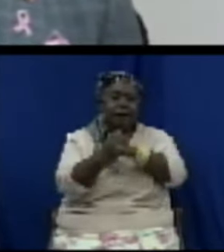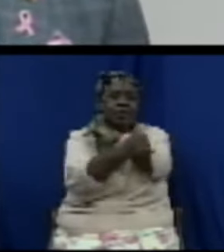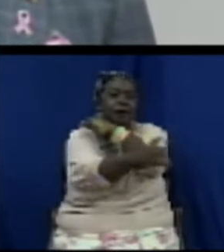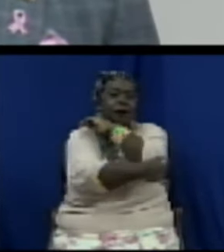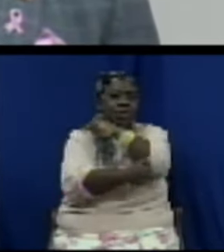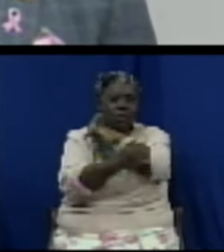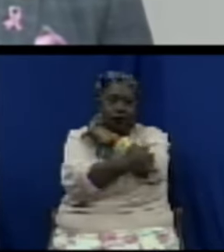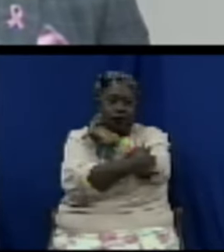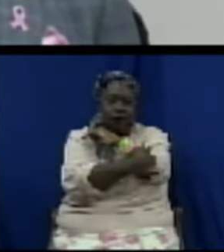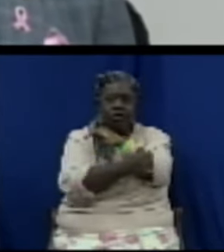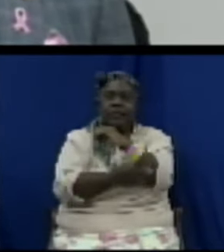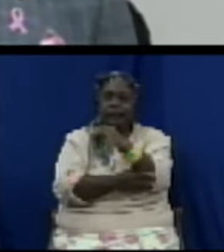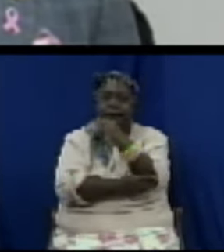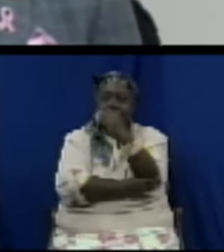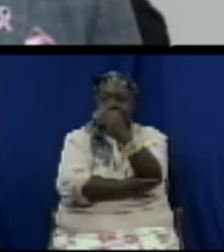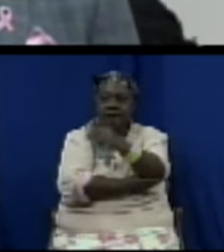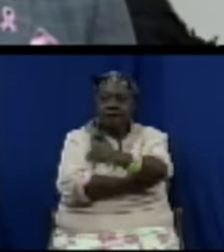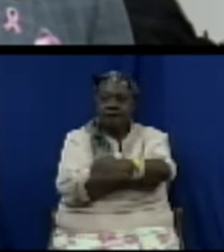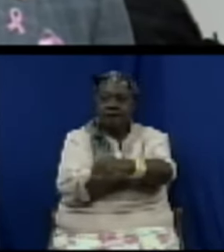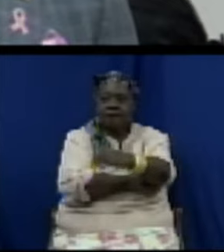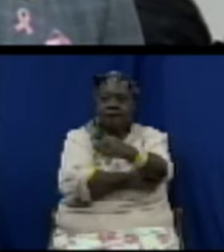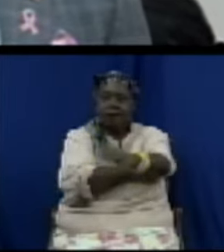the NSA as well, Dr.